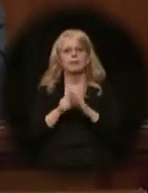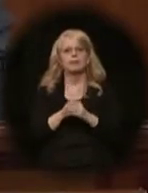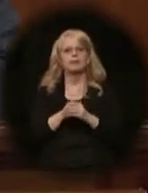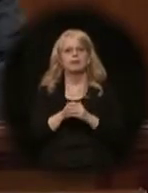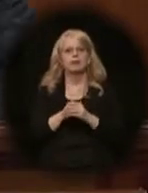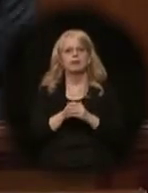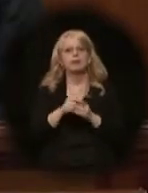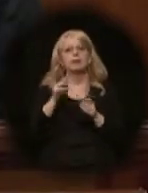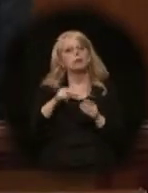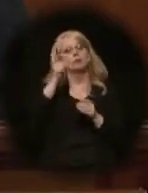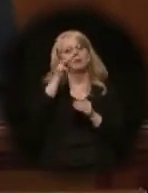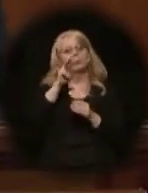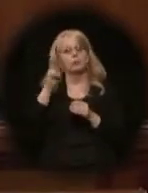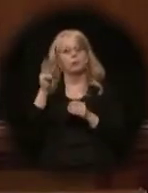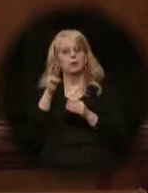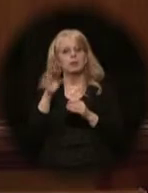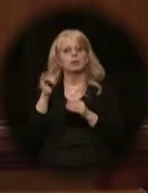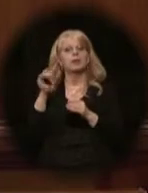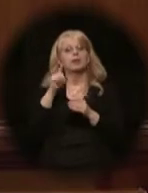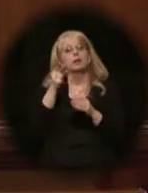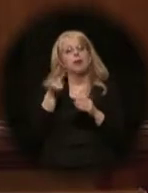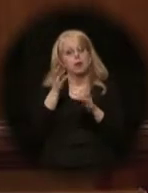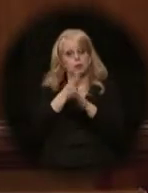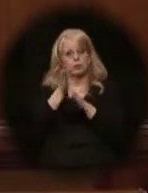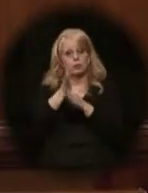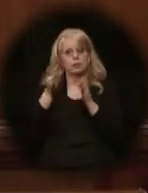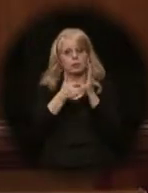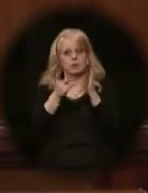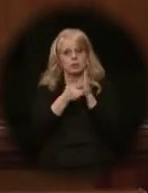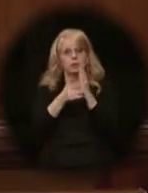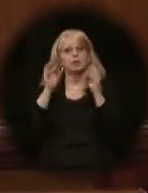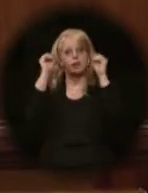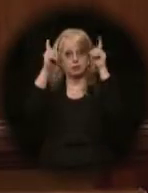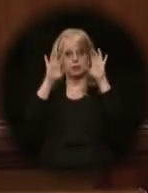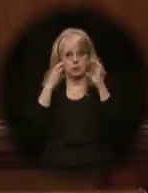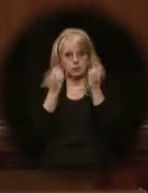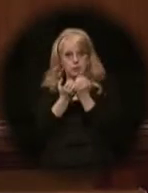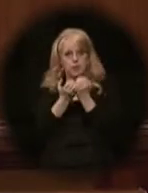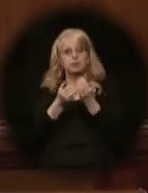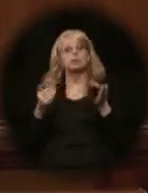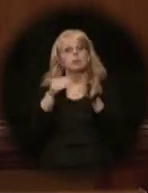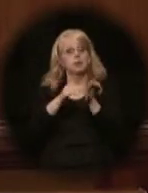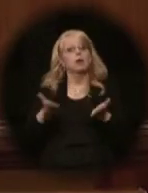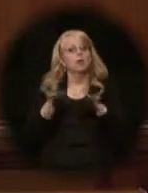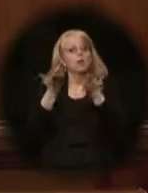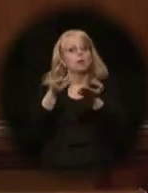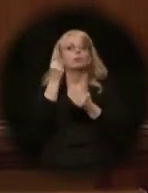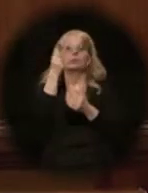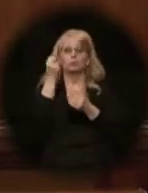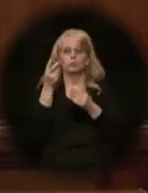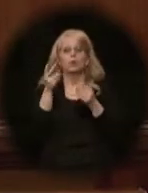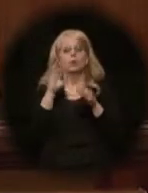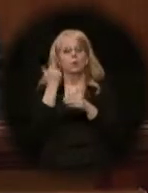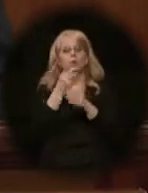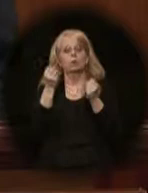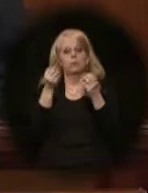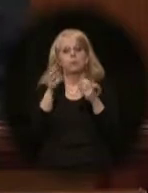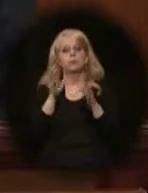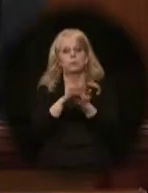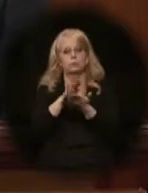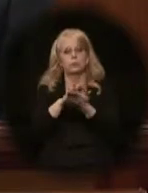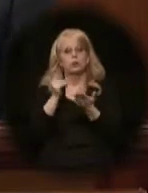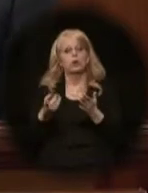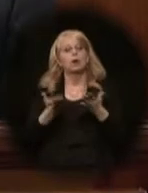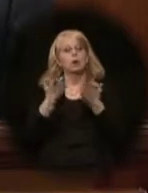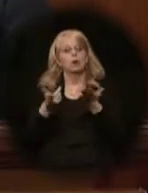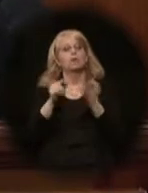In the Northwest Arctic Borough last year, career technical education classes were again offered in all 12 schools. Offering career and